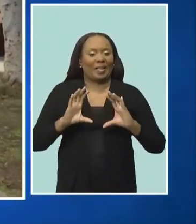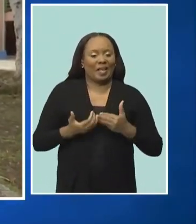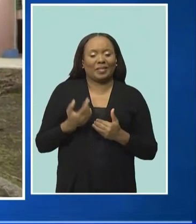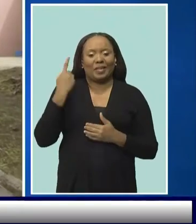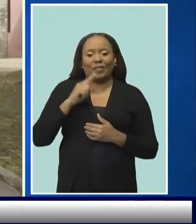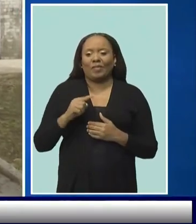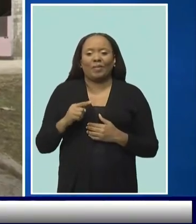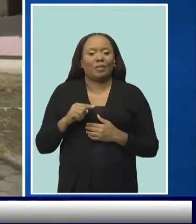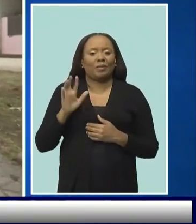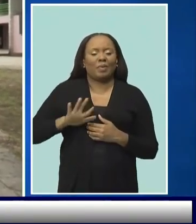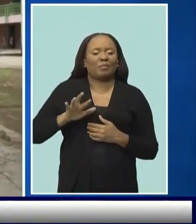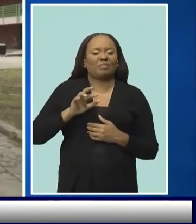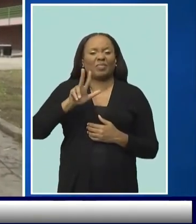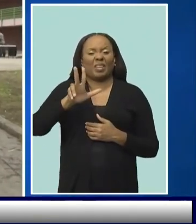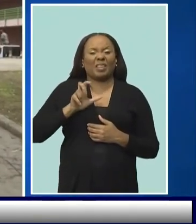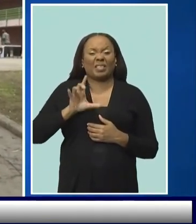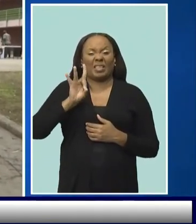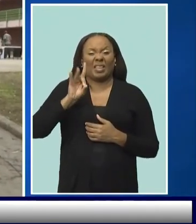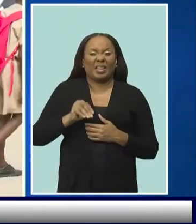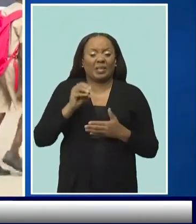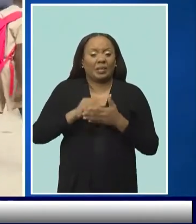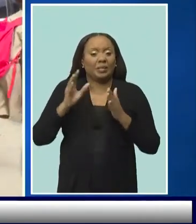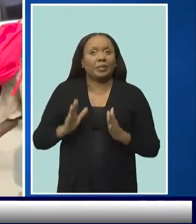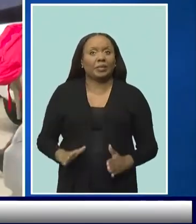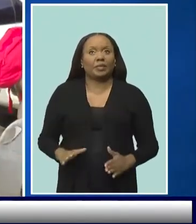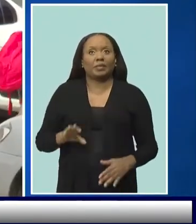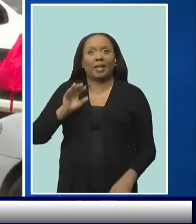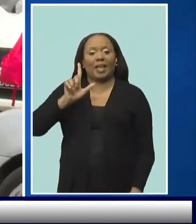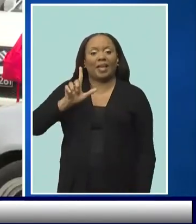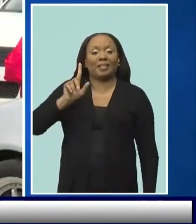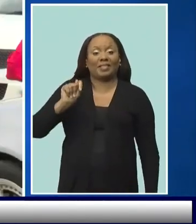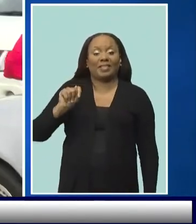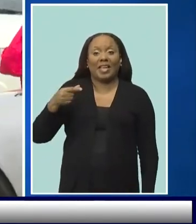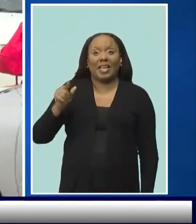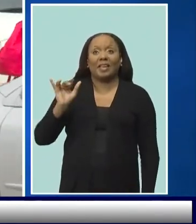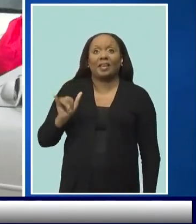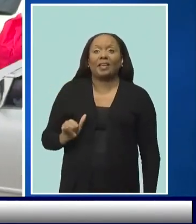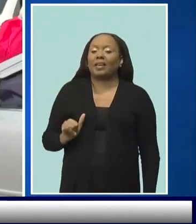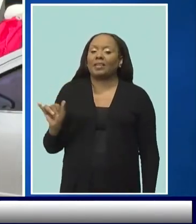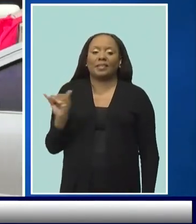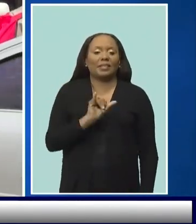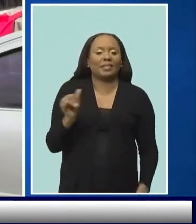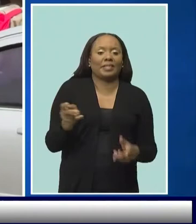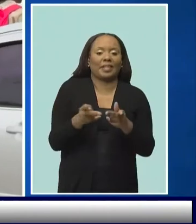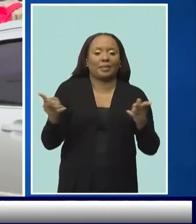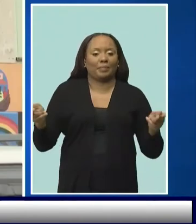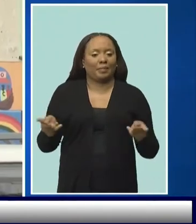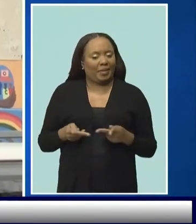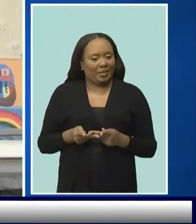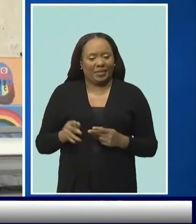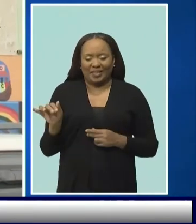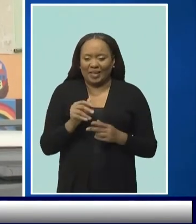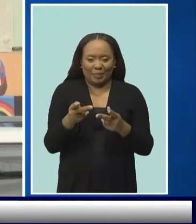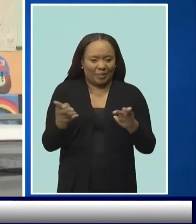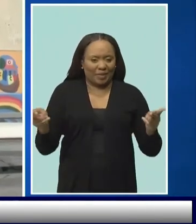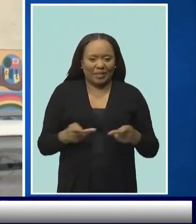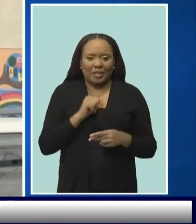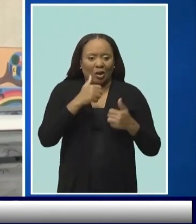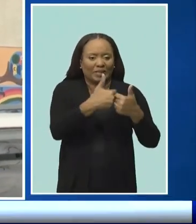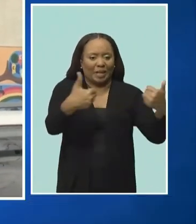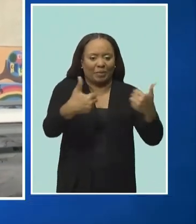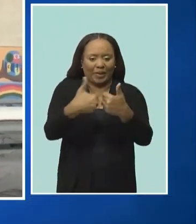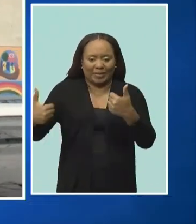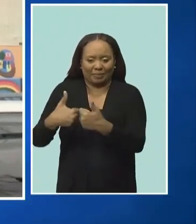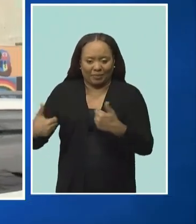380 students of the Lawrence T. Gay Memorial School are being held in the same location. When a CBC team